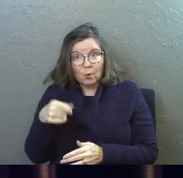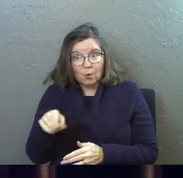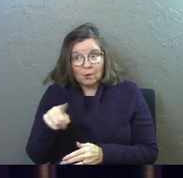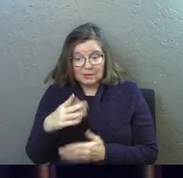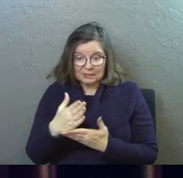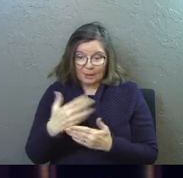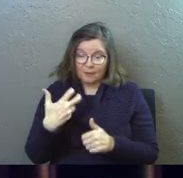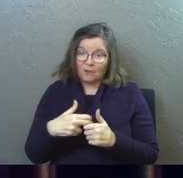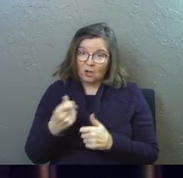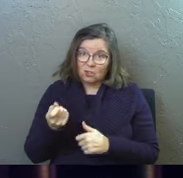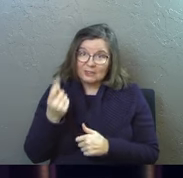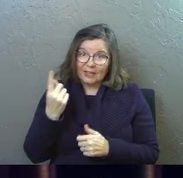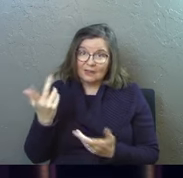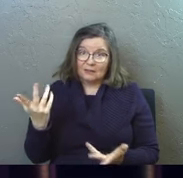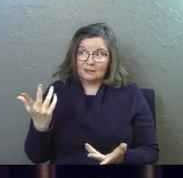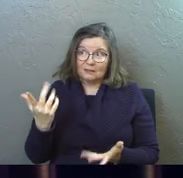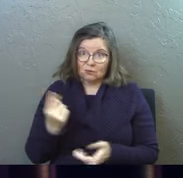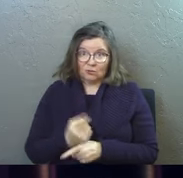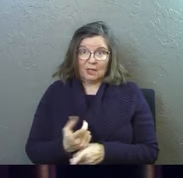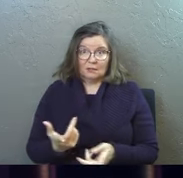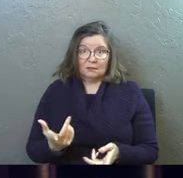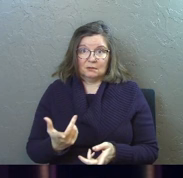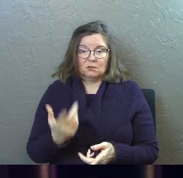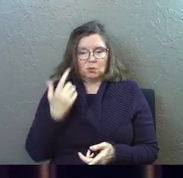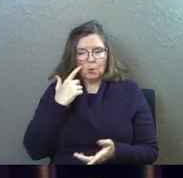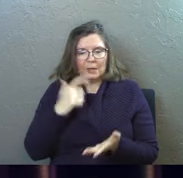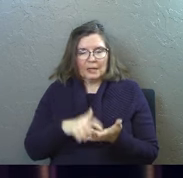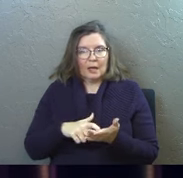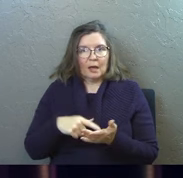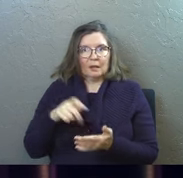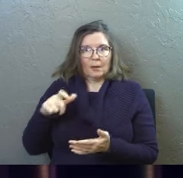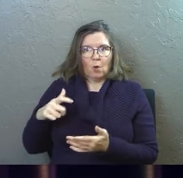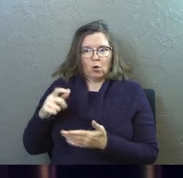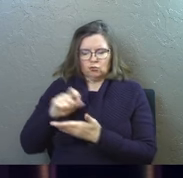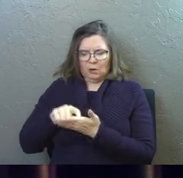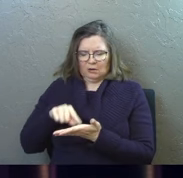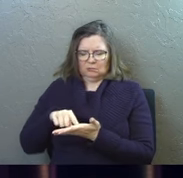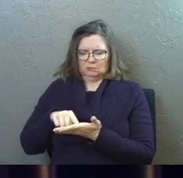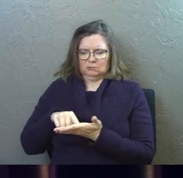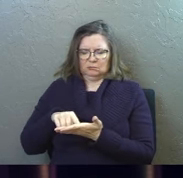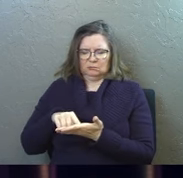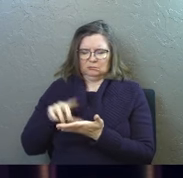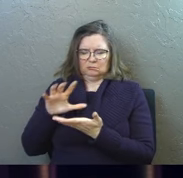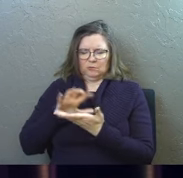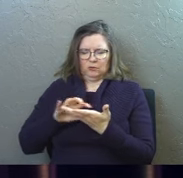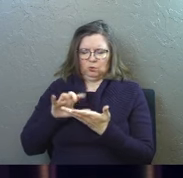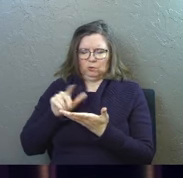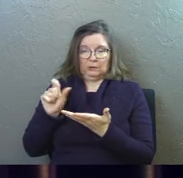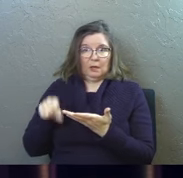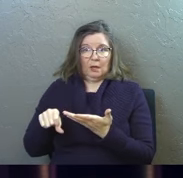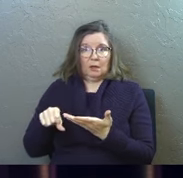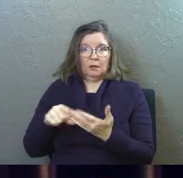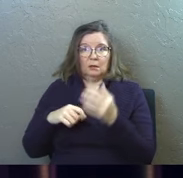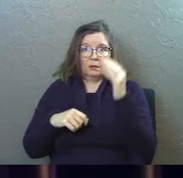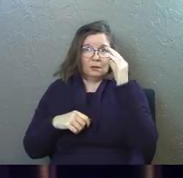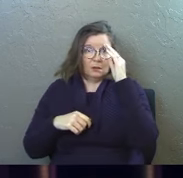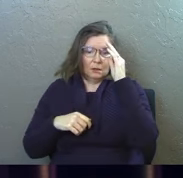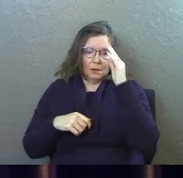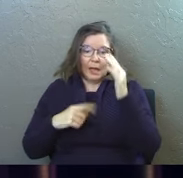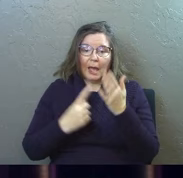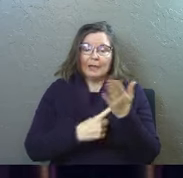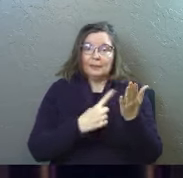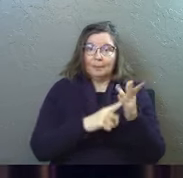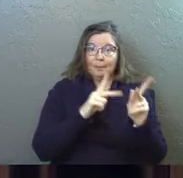some of it's hard to understand amen so he acknowledges that he says which the ignorant and unstable twist